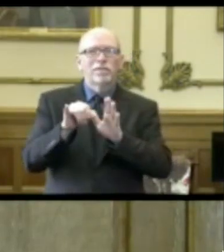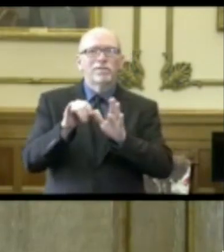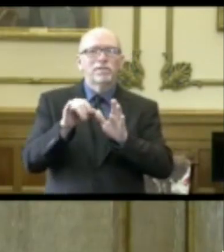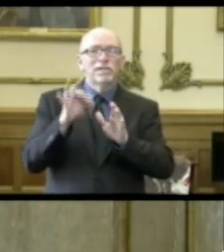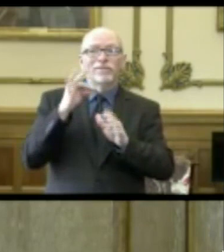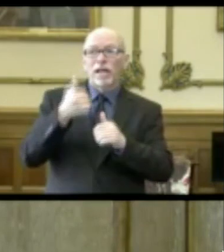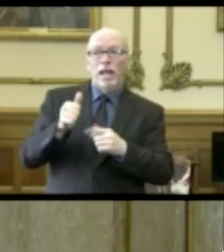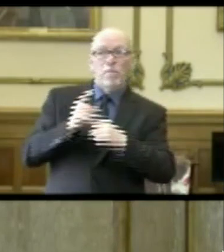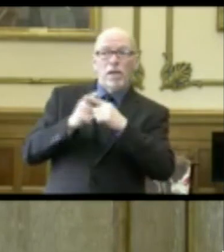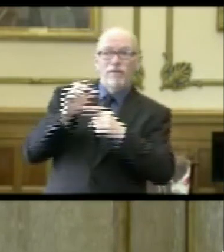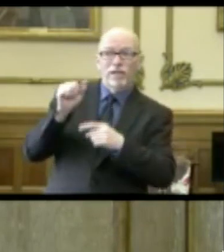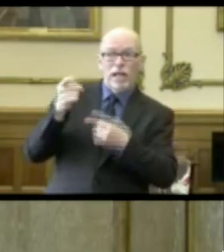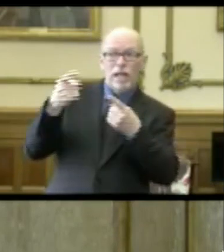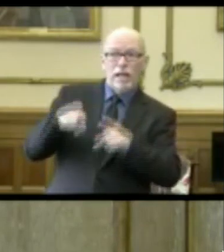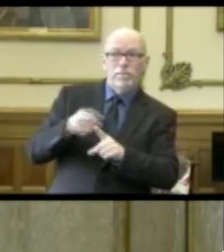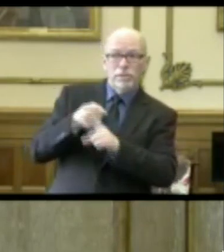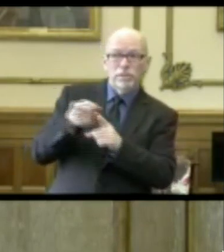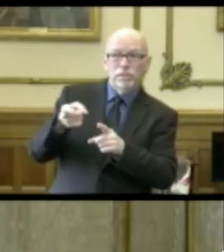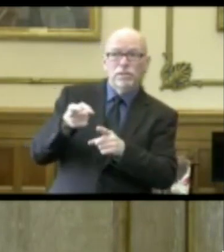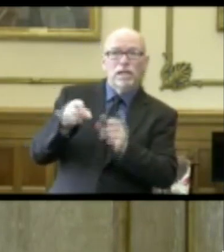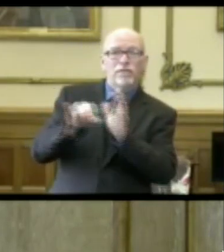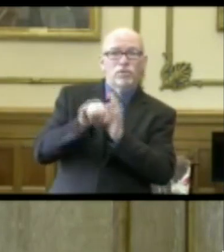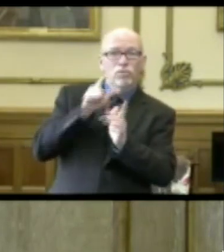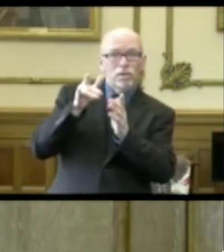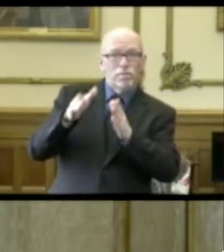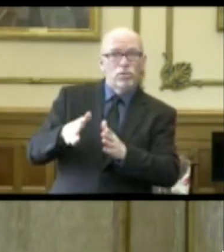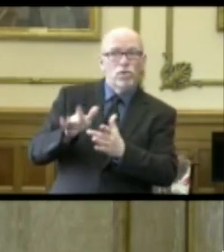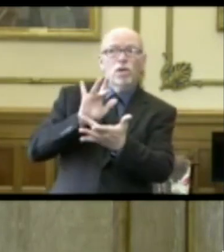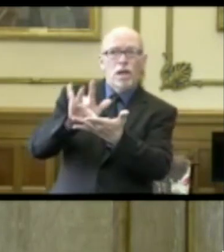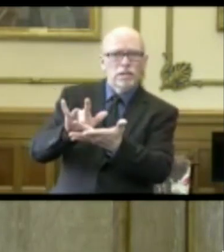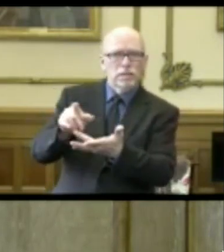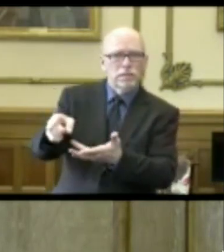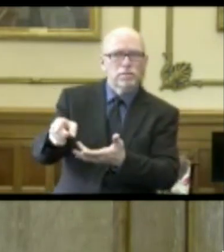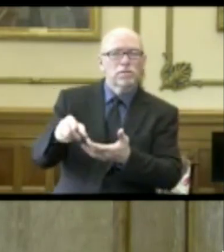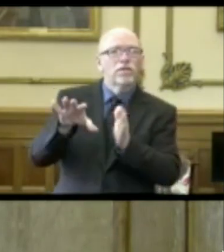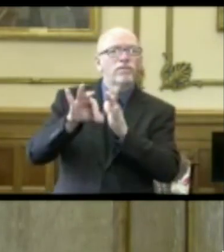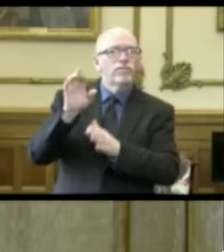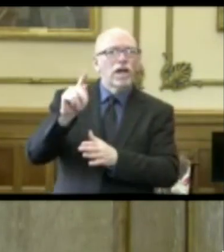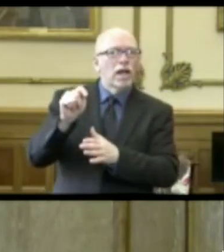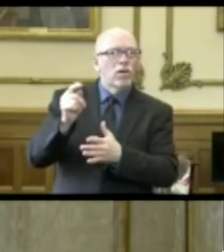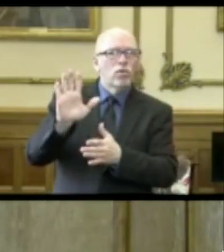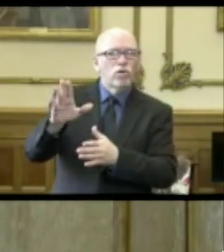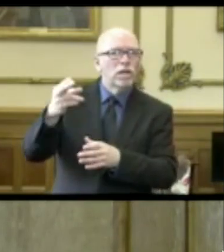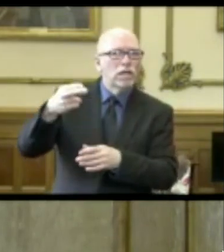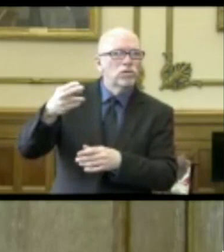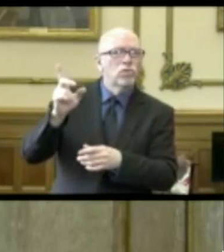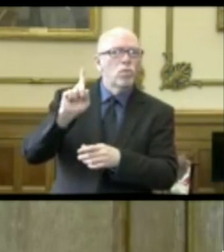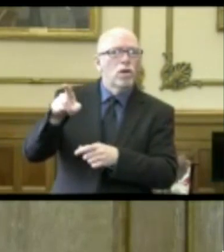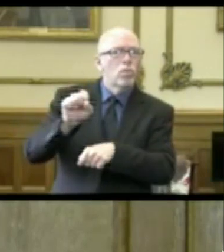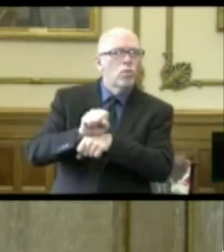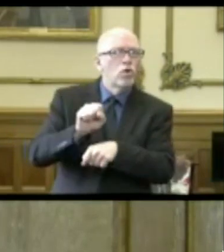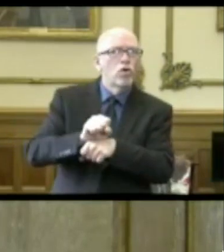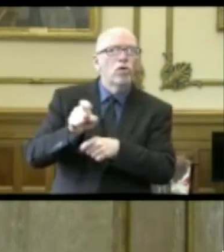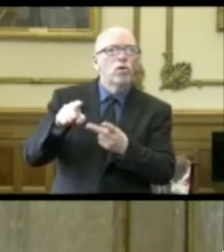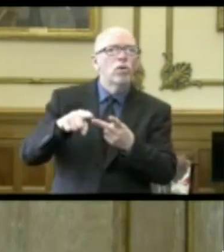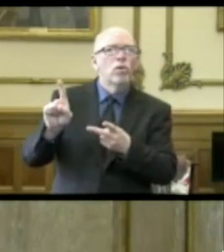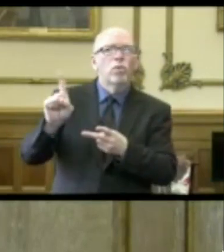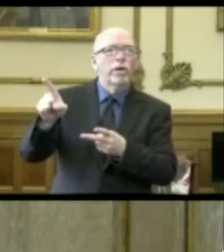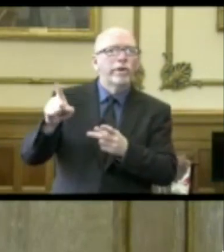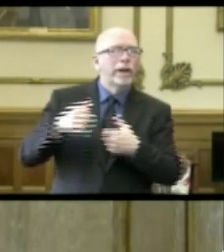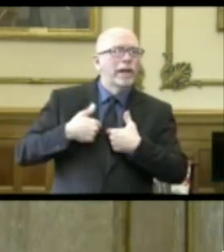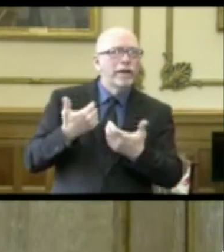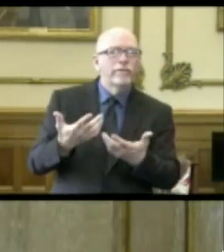positive cases come through those individuals, calling them, finding out based on their history where they work, where they live,